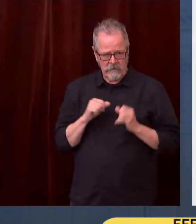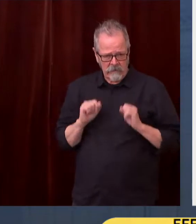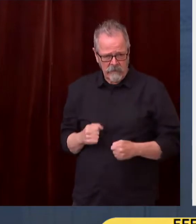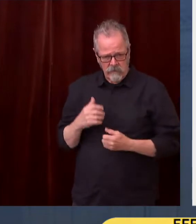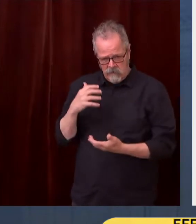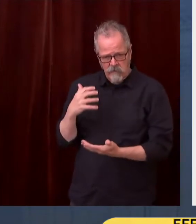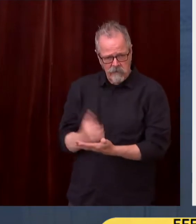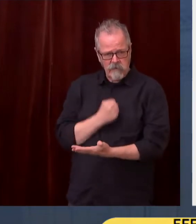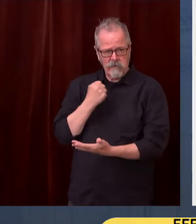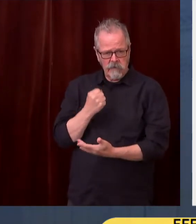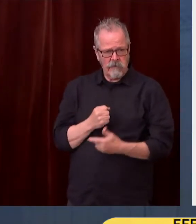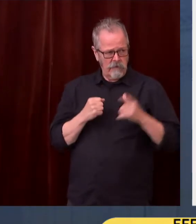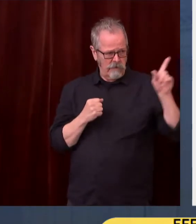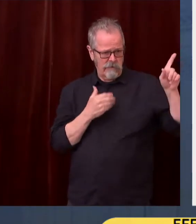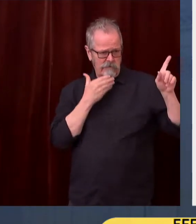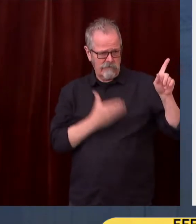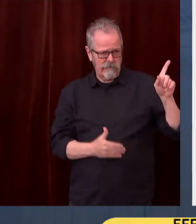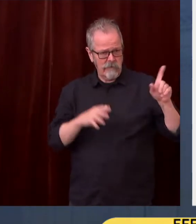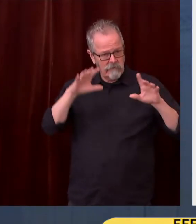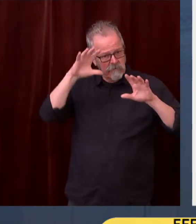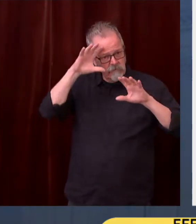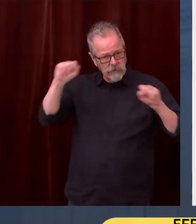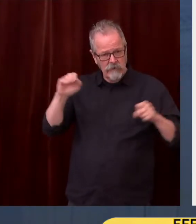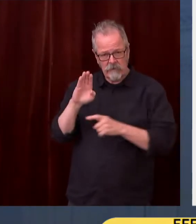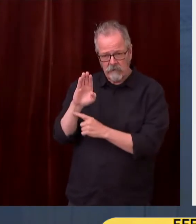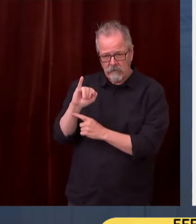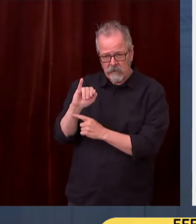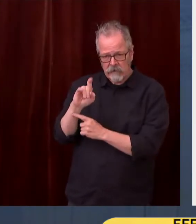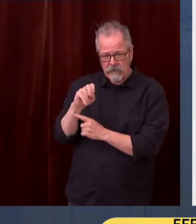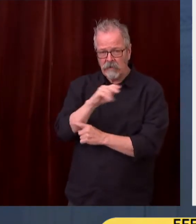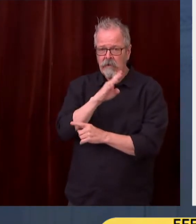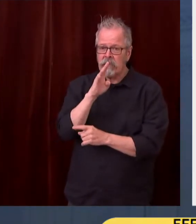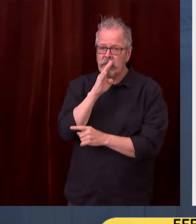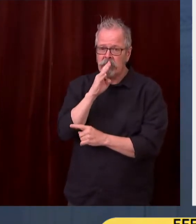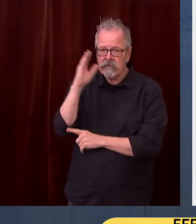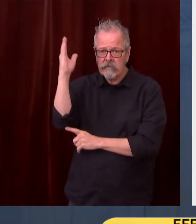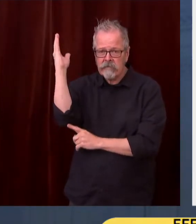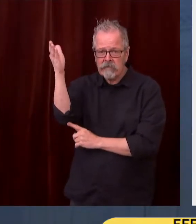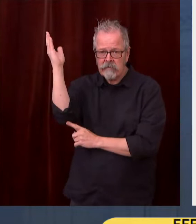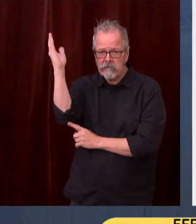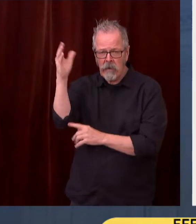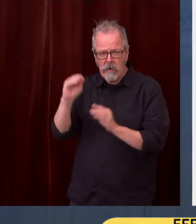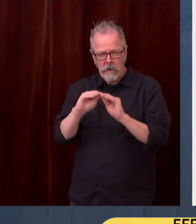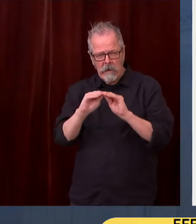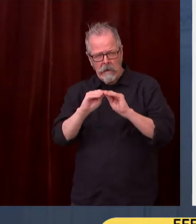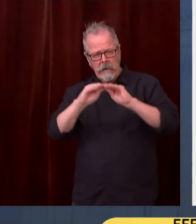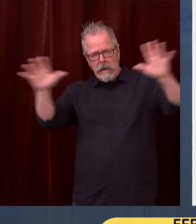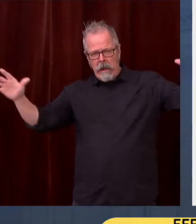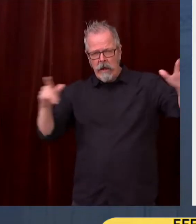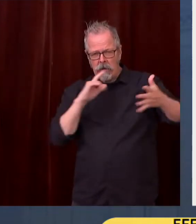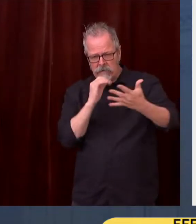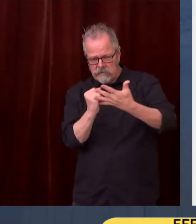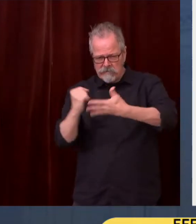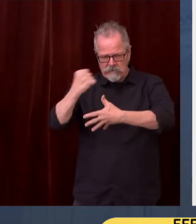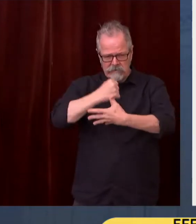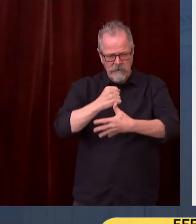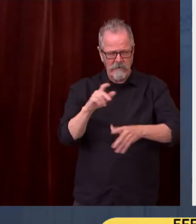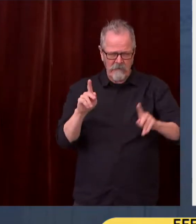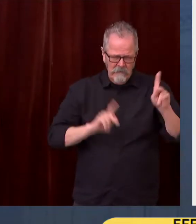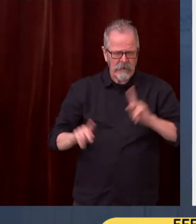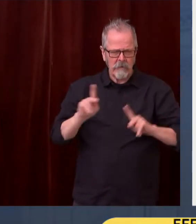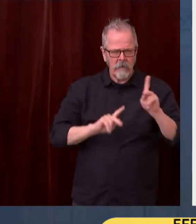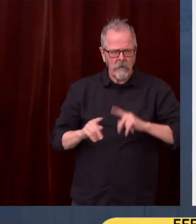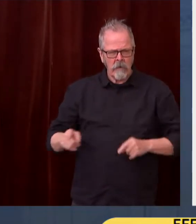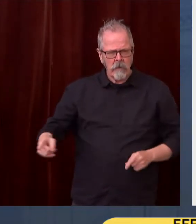a better position to prevail. We thank the legislature for the hard work to focus federal dollars and invest further state operating and